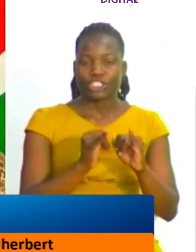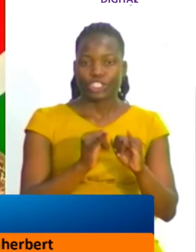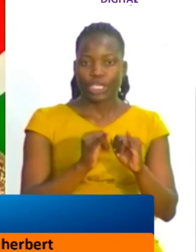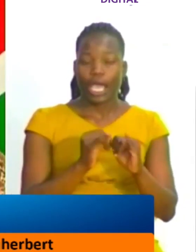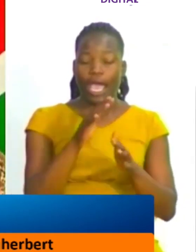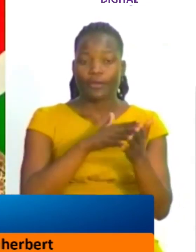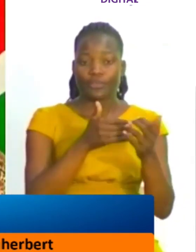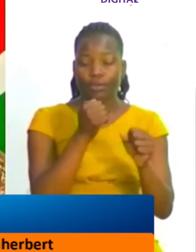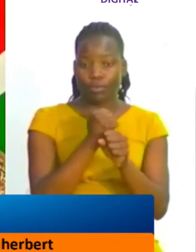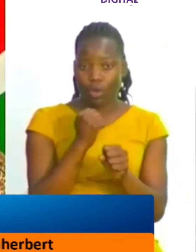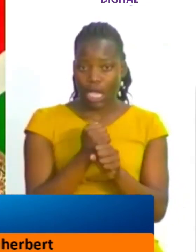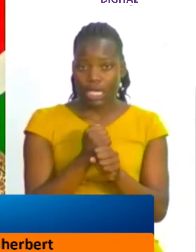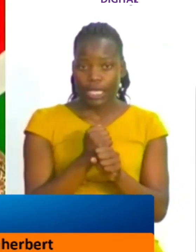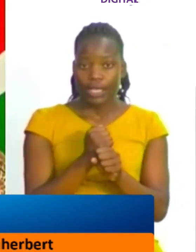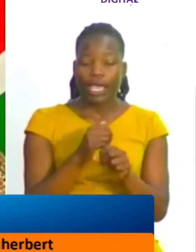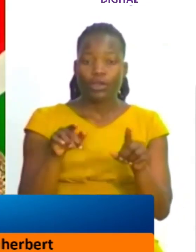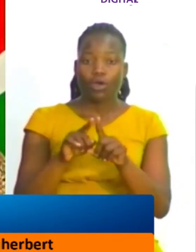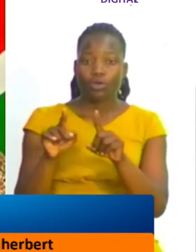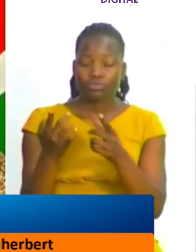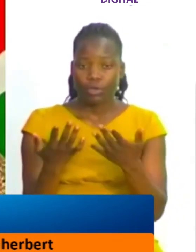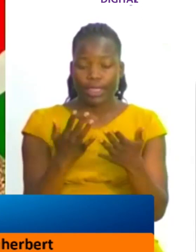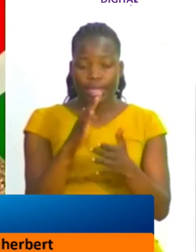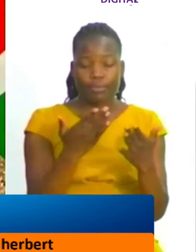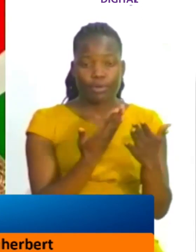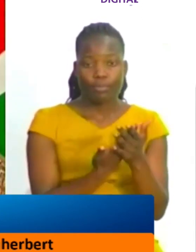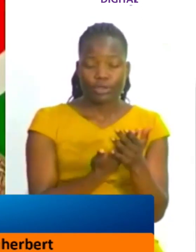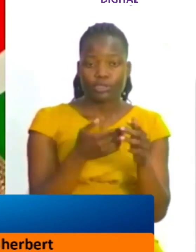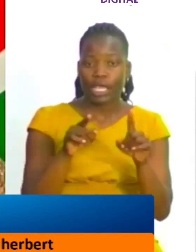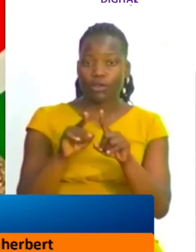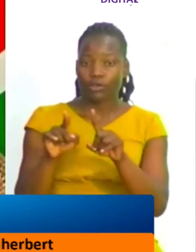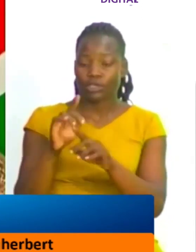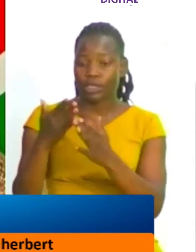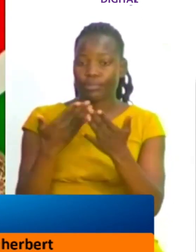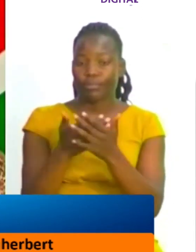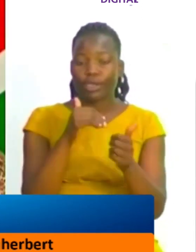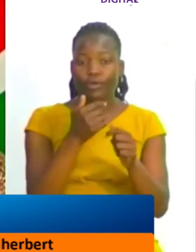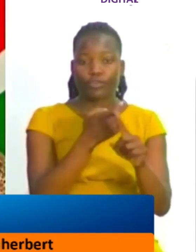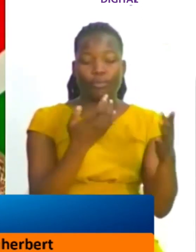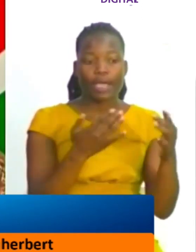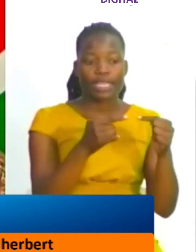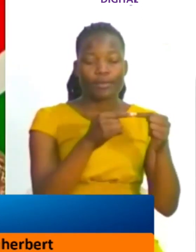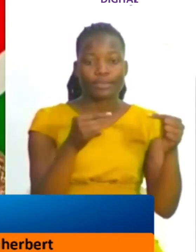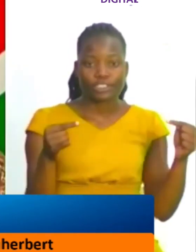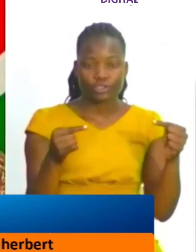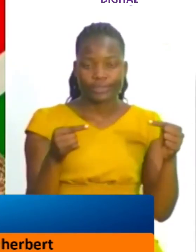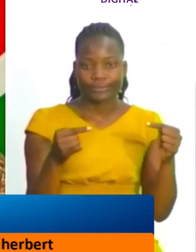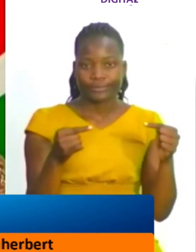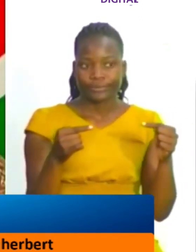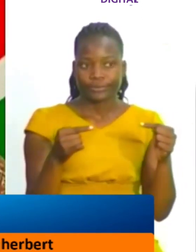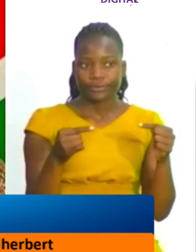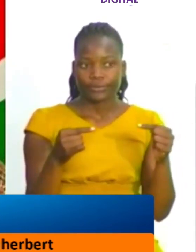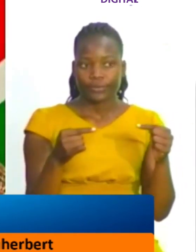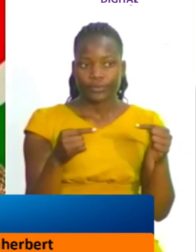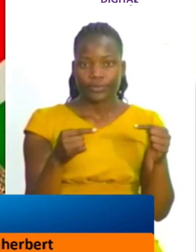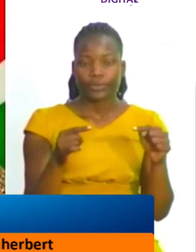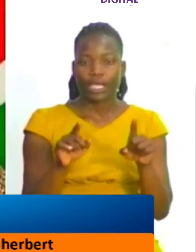the consideration of the proposal and the counter proposals that will come from the opposition and uh